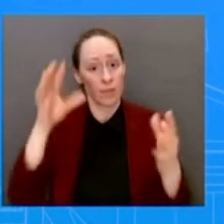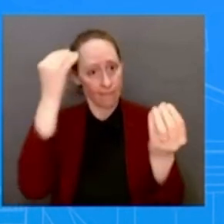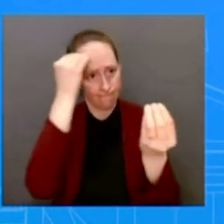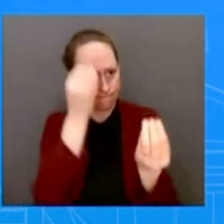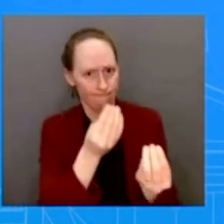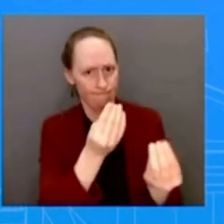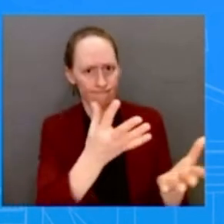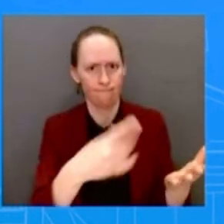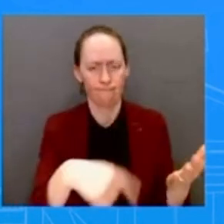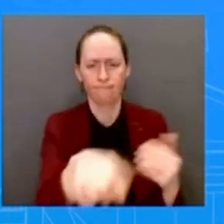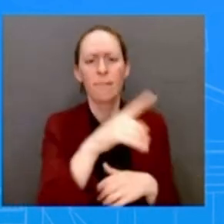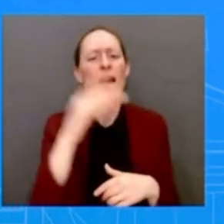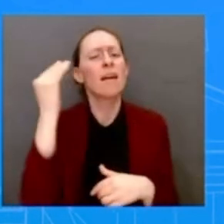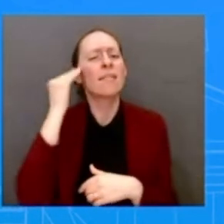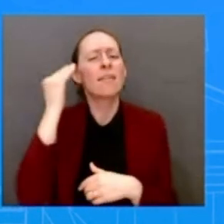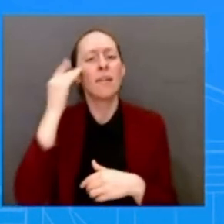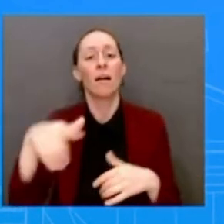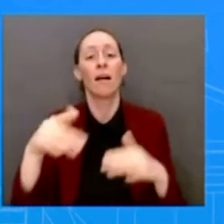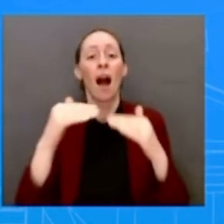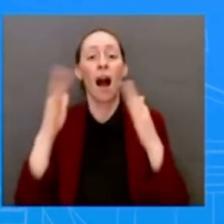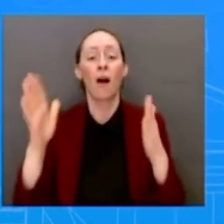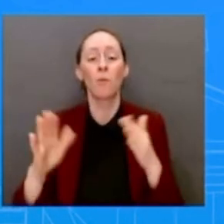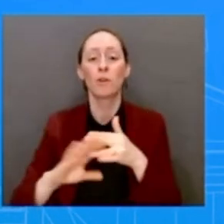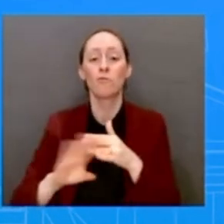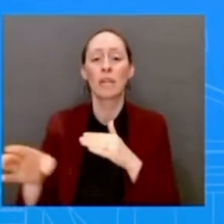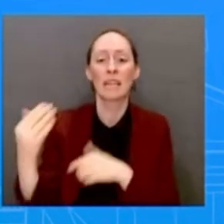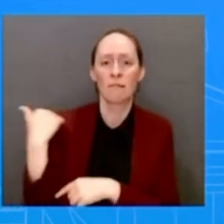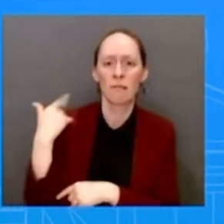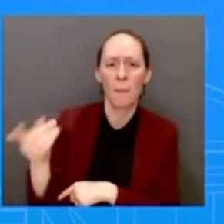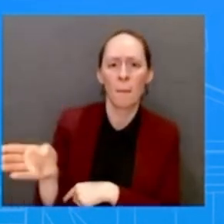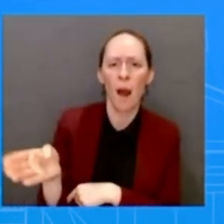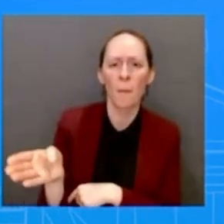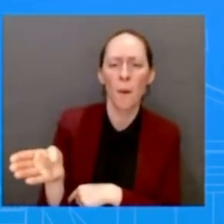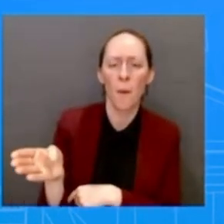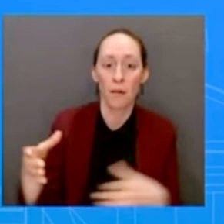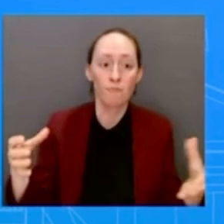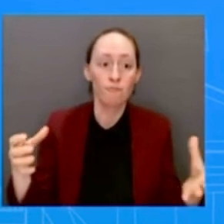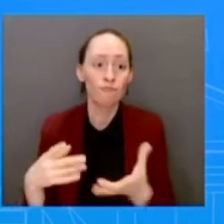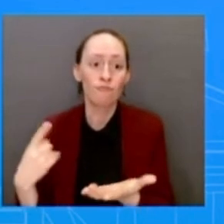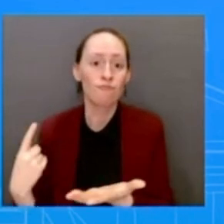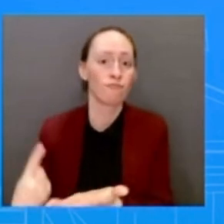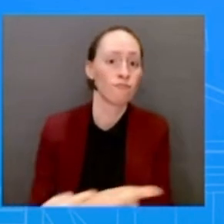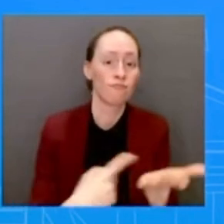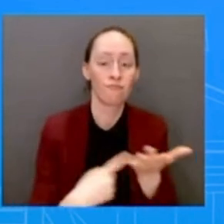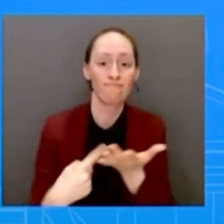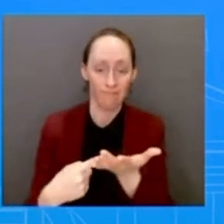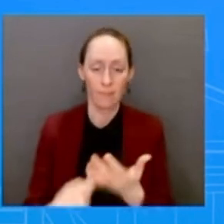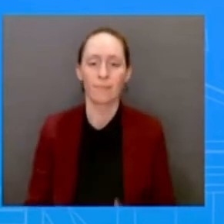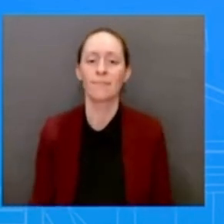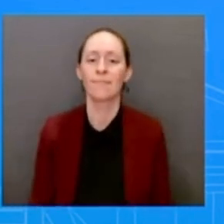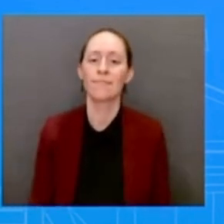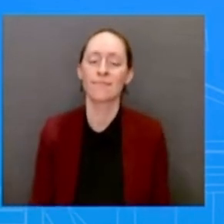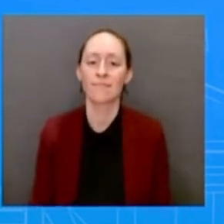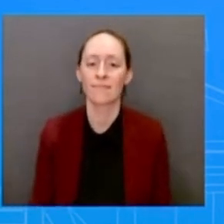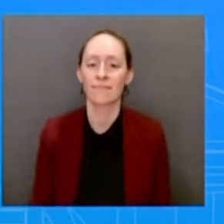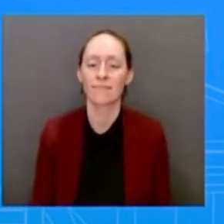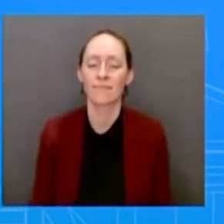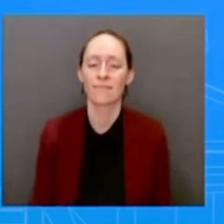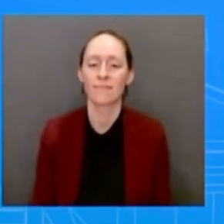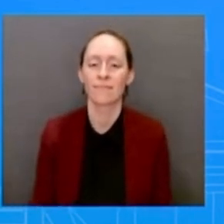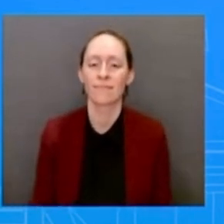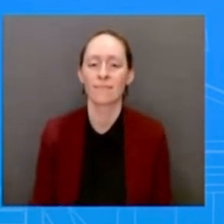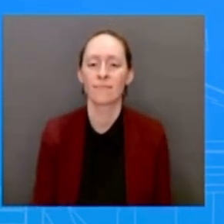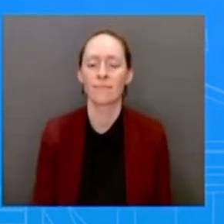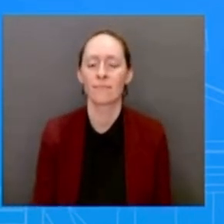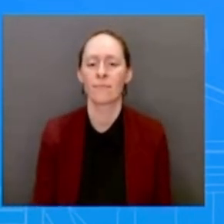happening, in Baltimore. So, that's number one. Number two, I do want to lay out that the President and the administration has a very close relationship